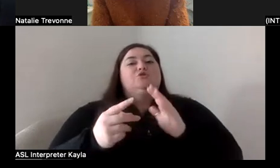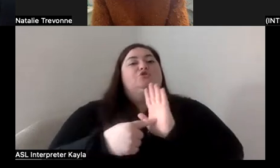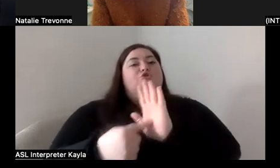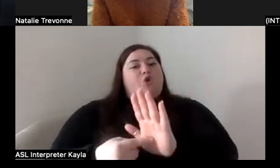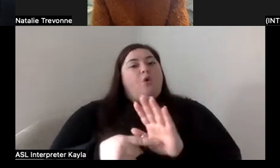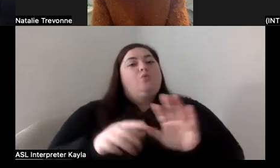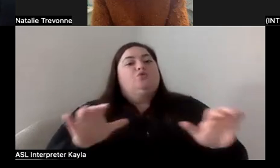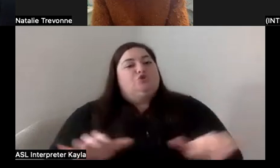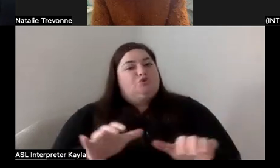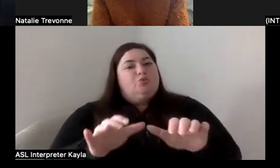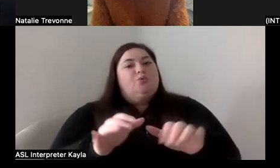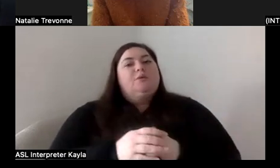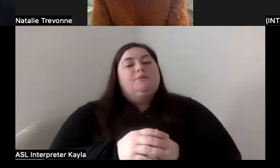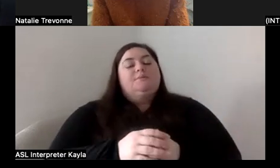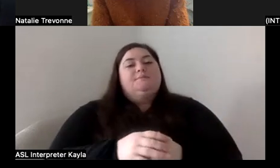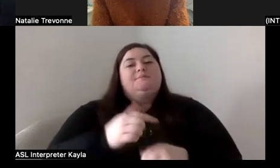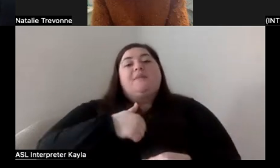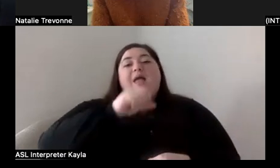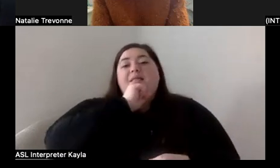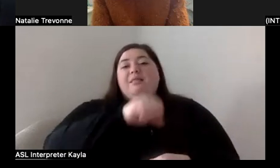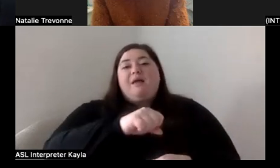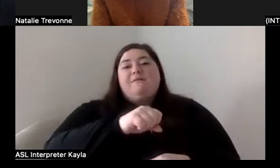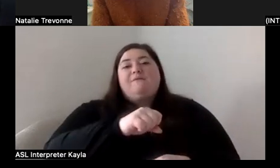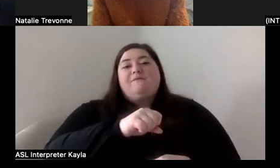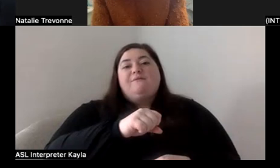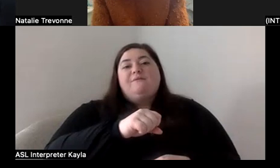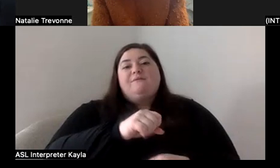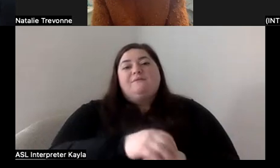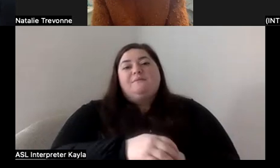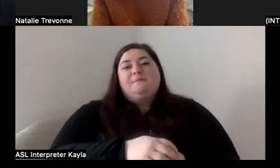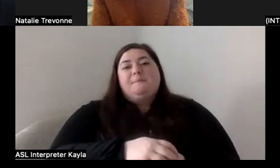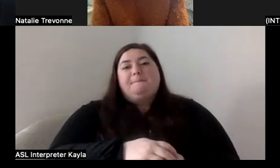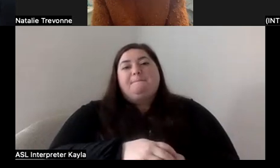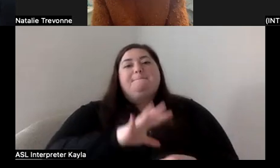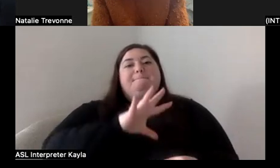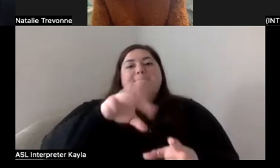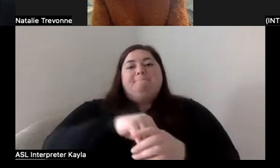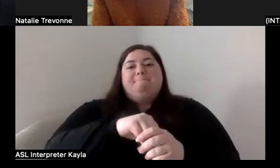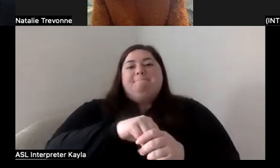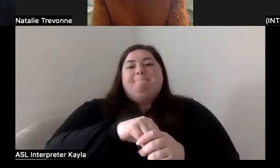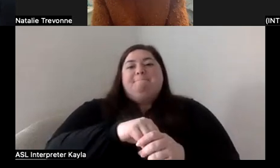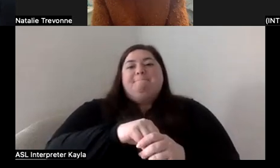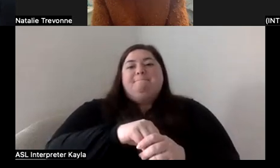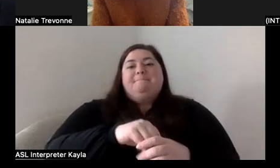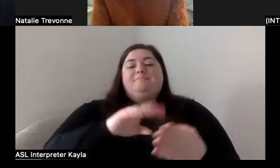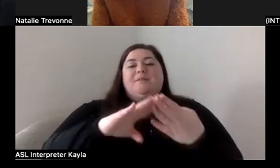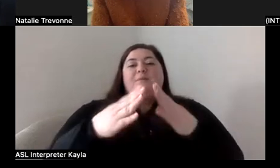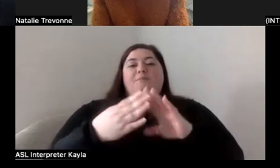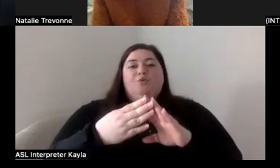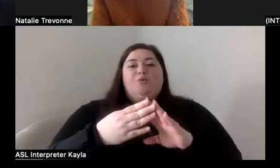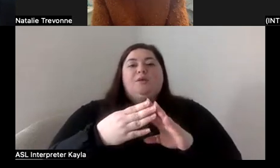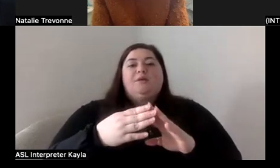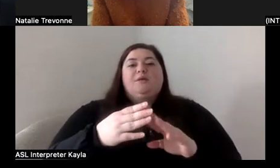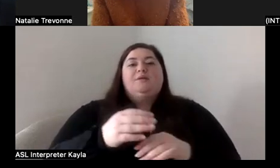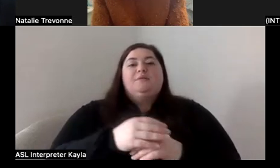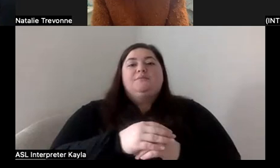it. And I, I love being able to be a part of a community that it's like,